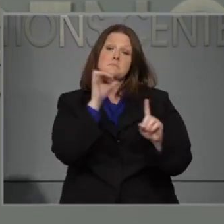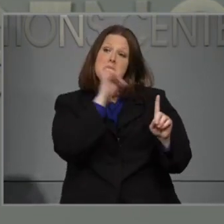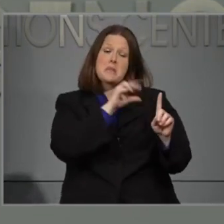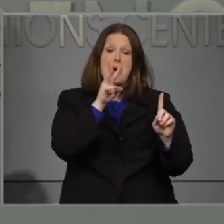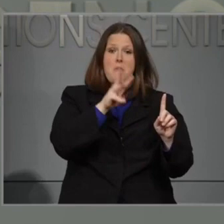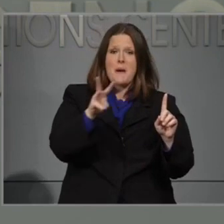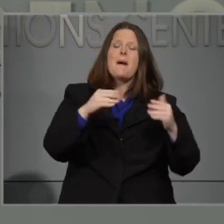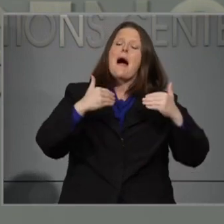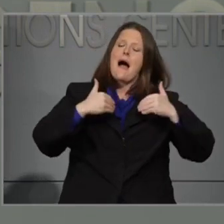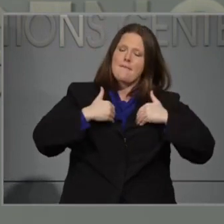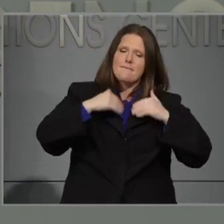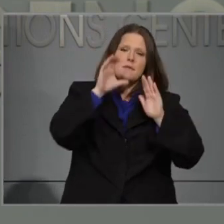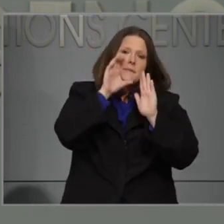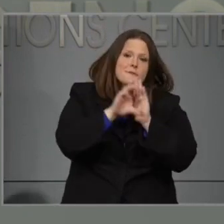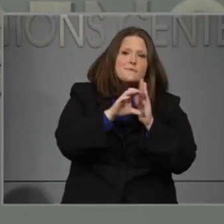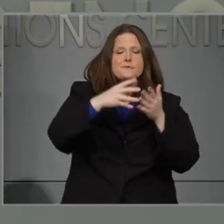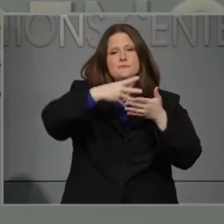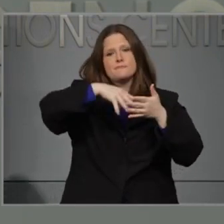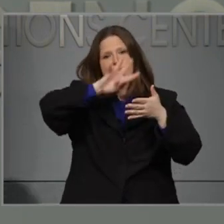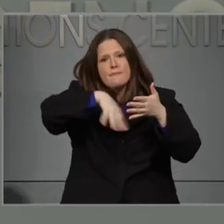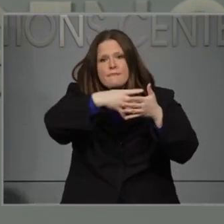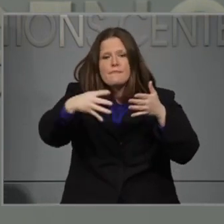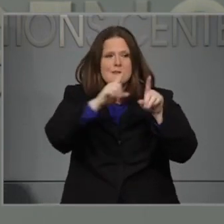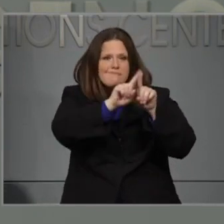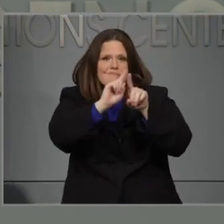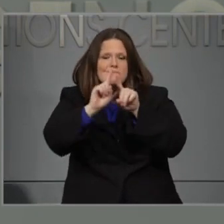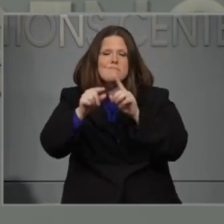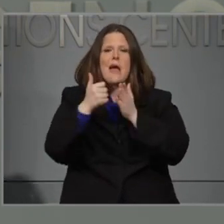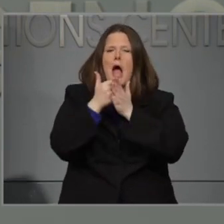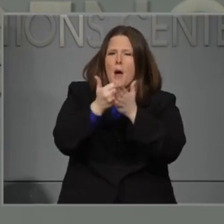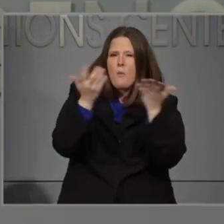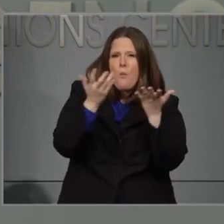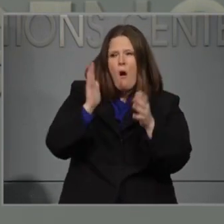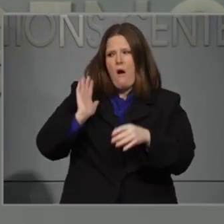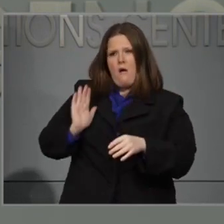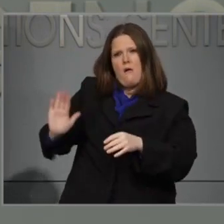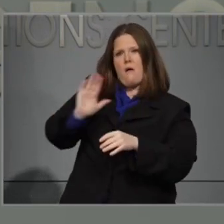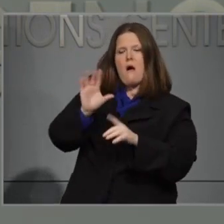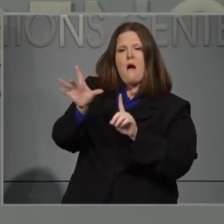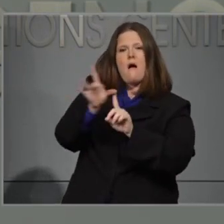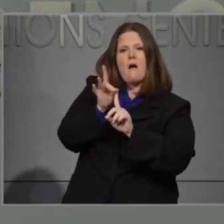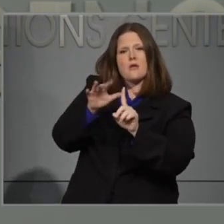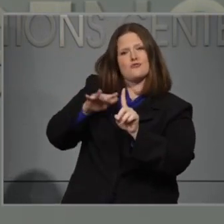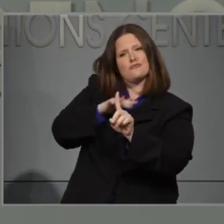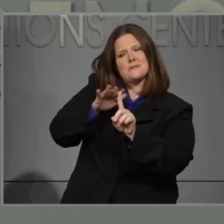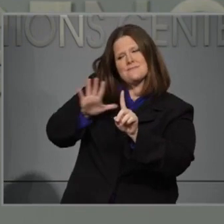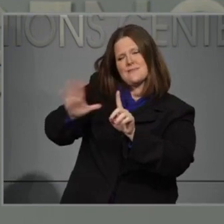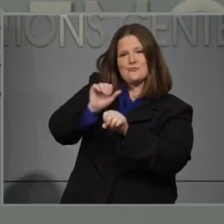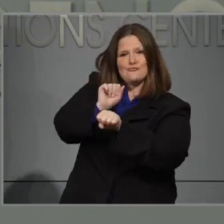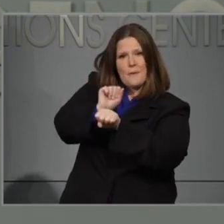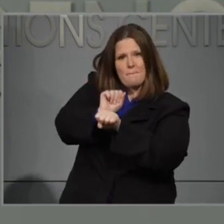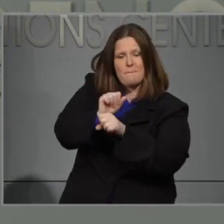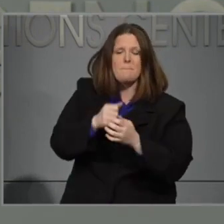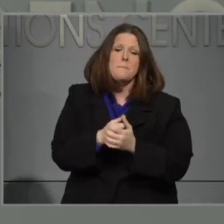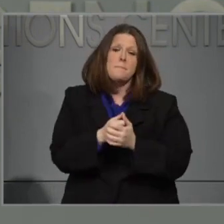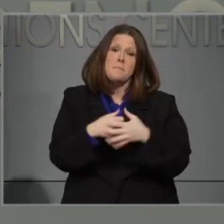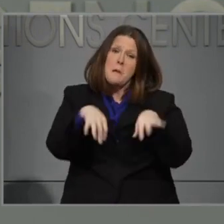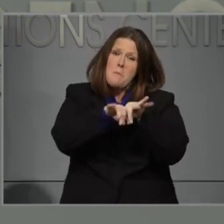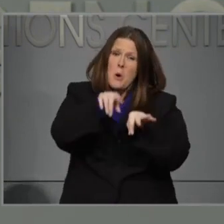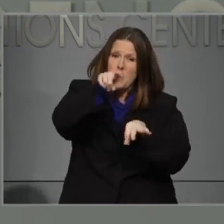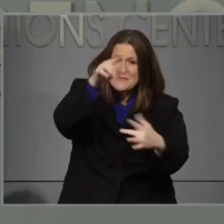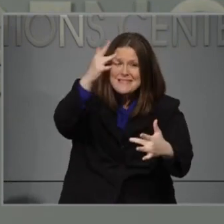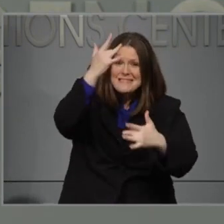testing and contact tracing process. And remember, it's important to stay home if you are sick and stay home for 14